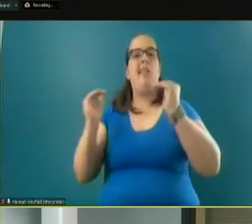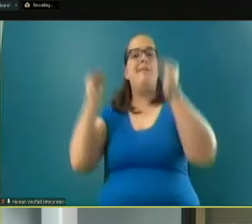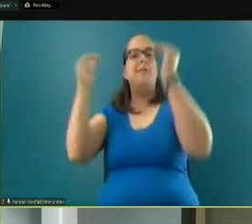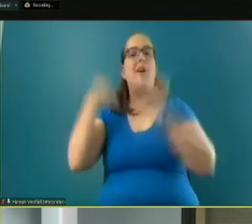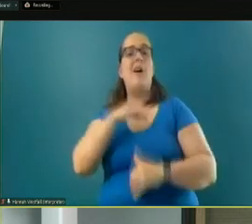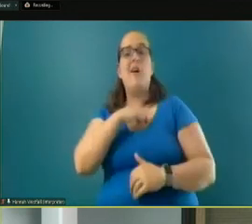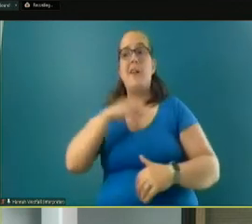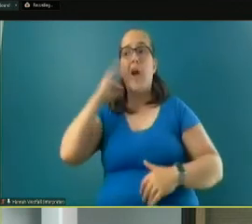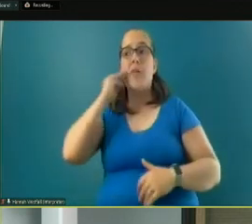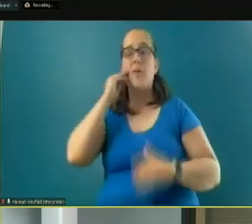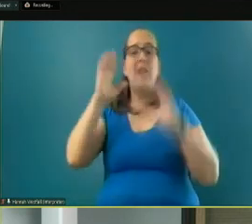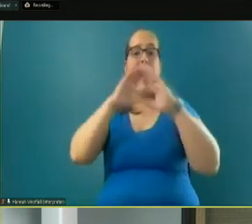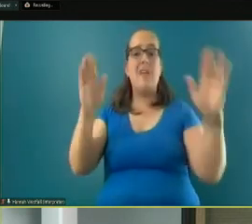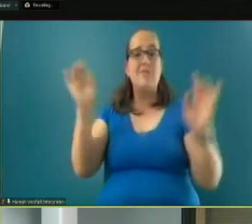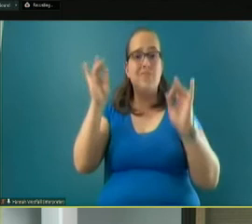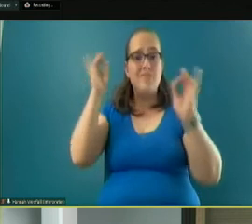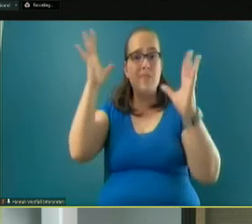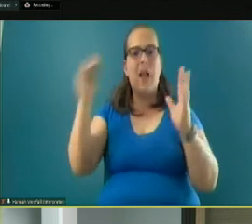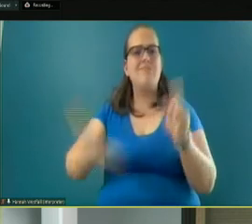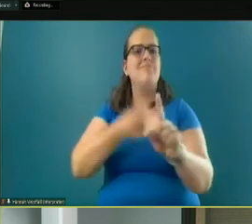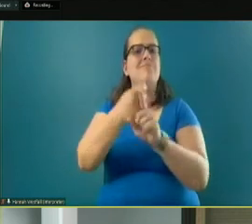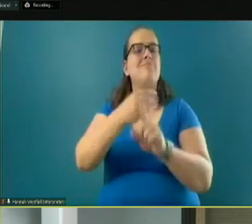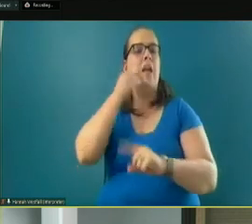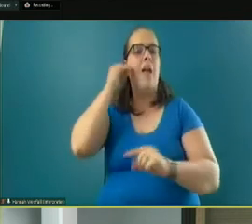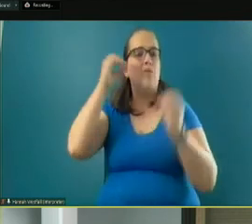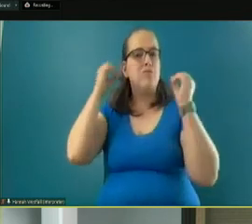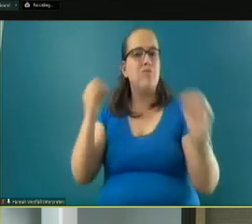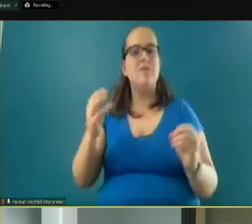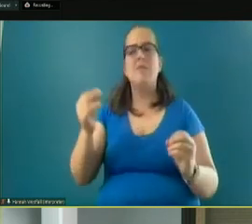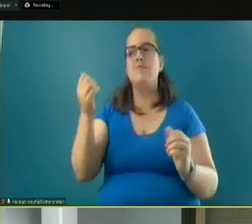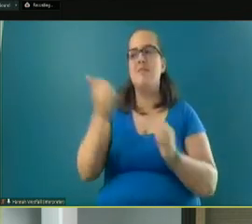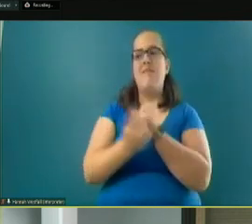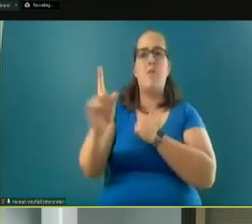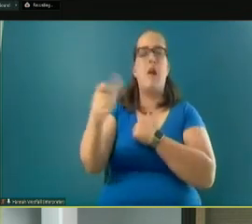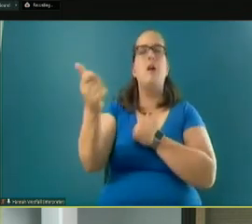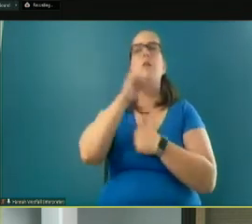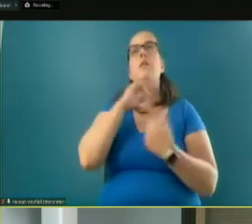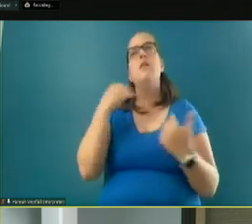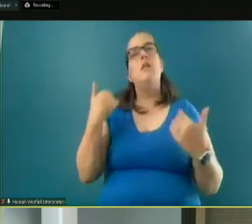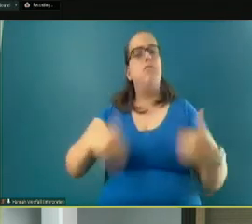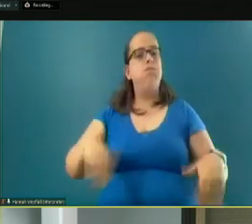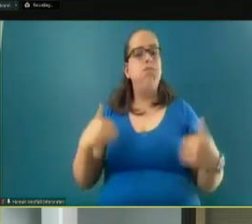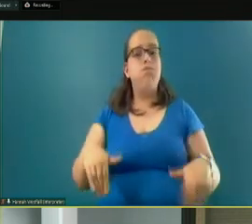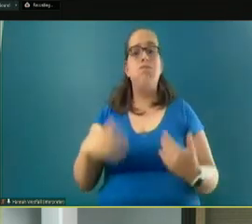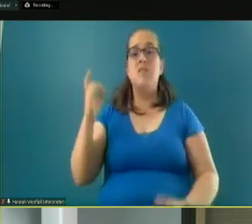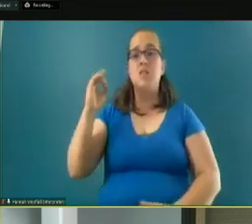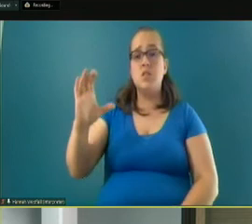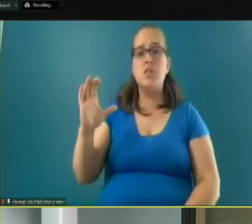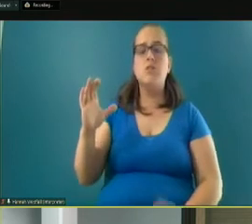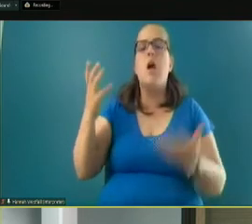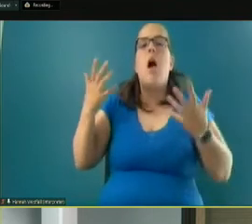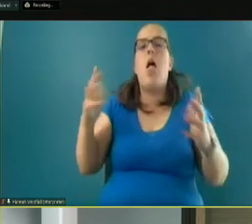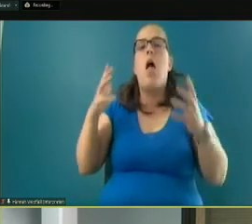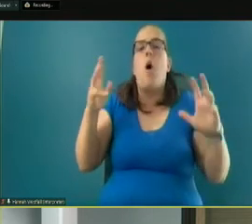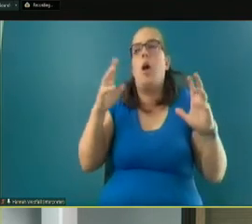prices and the associated impacts on homeless and everybody else is just extraordinary. Deschutes County already plays